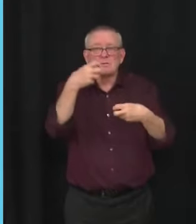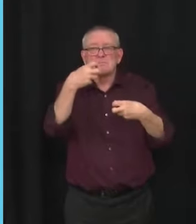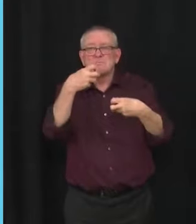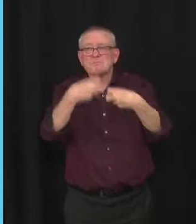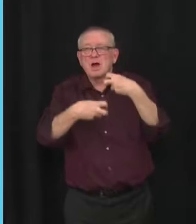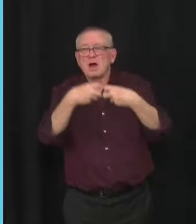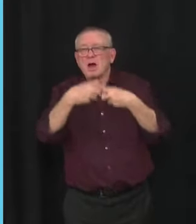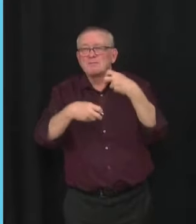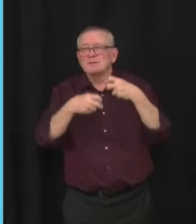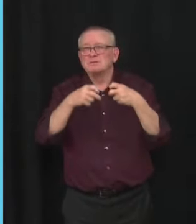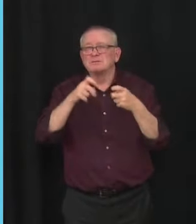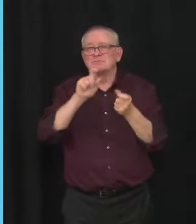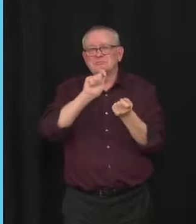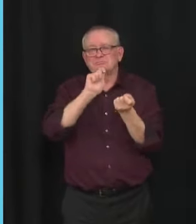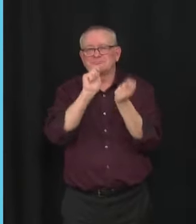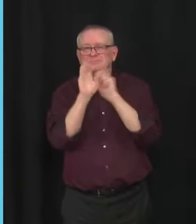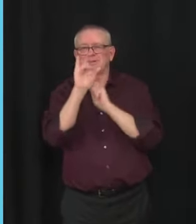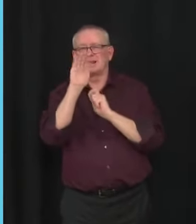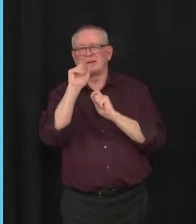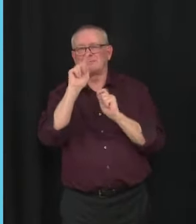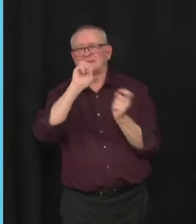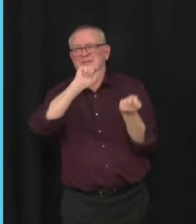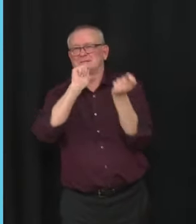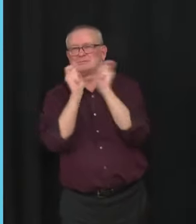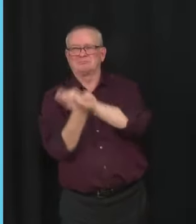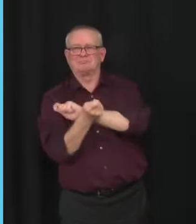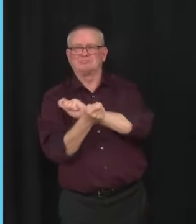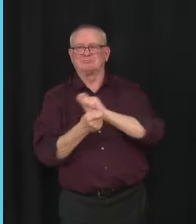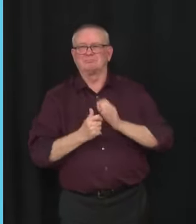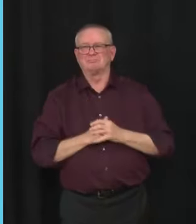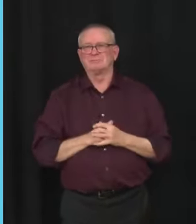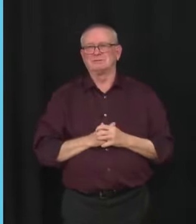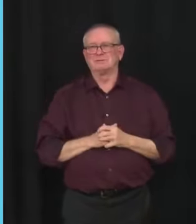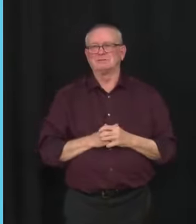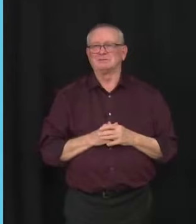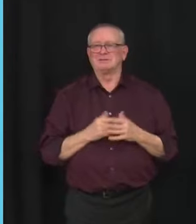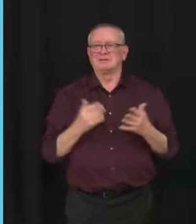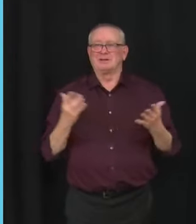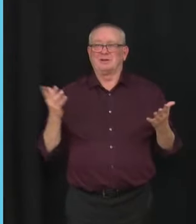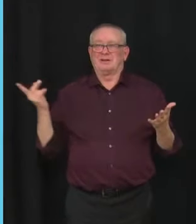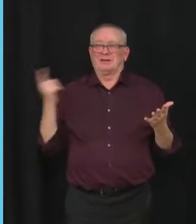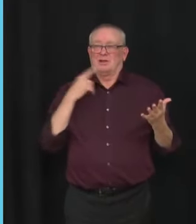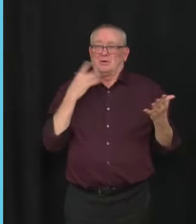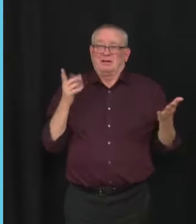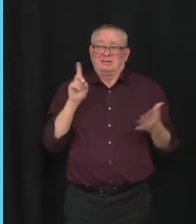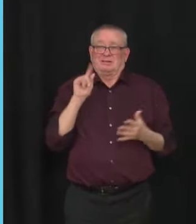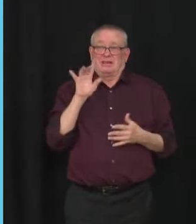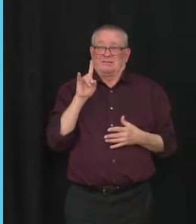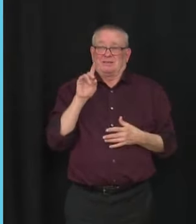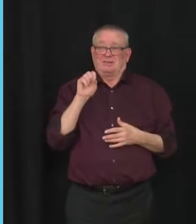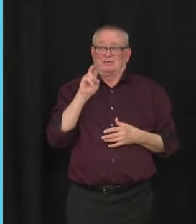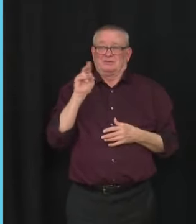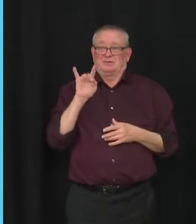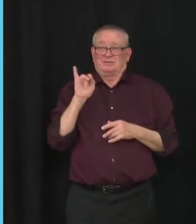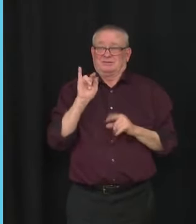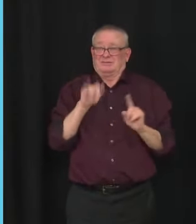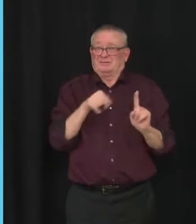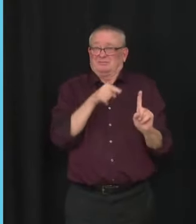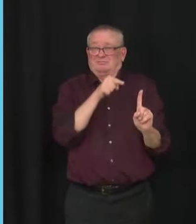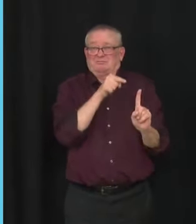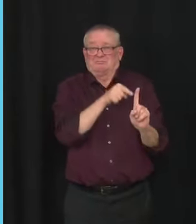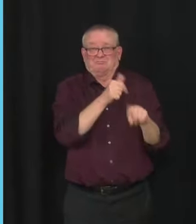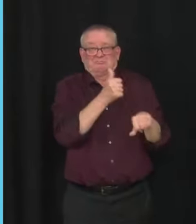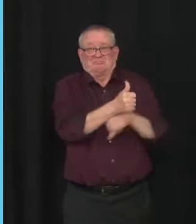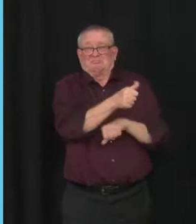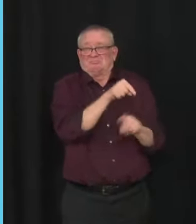Well, if you think David Suzuki's comments detract from something, then you should hold him accountable, not me. It's David